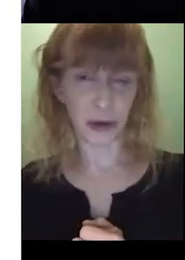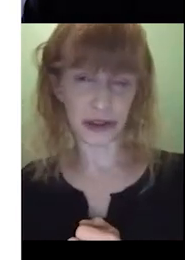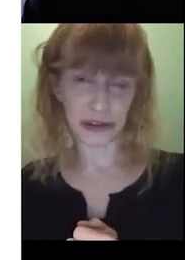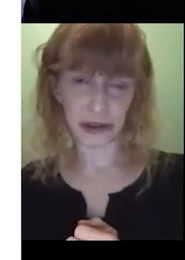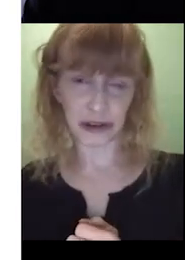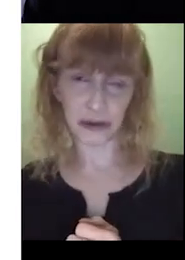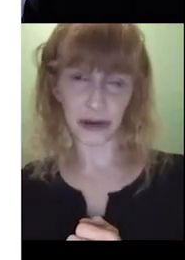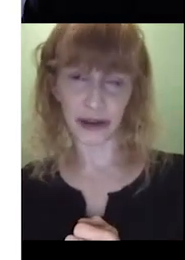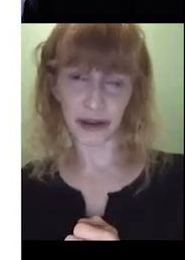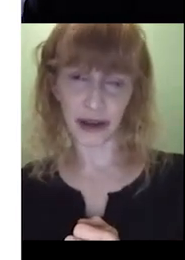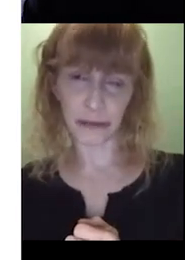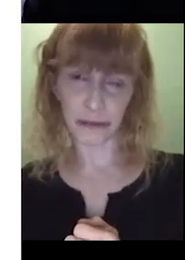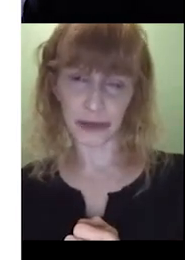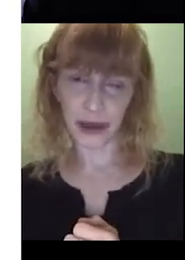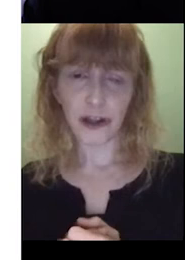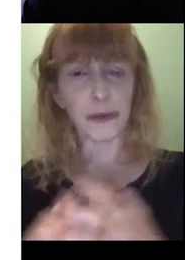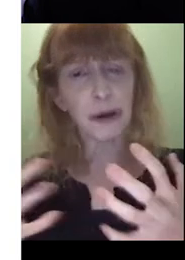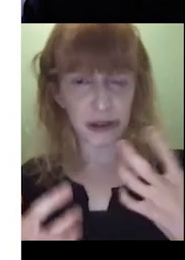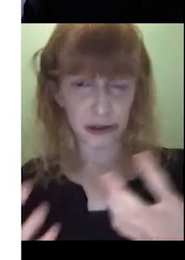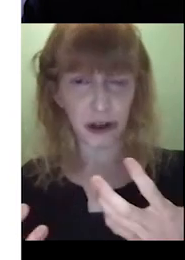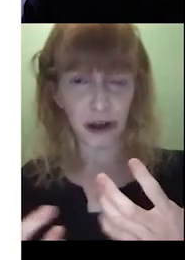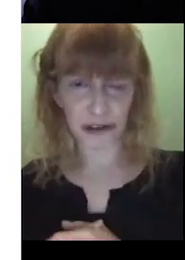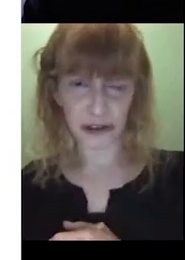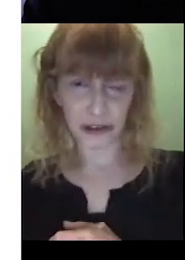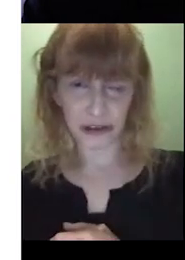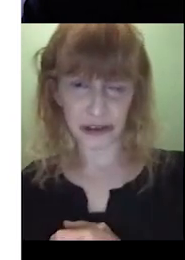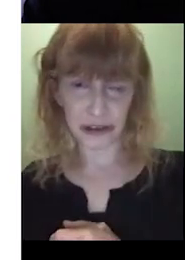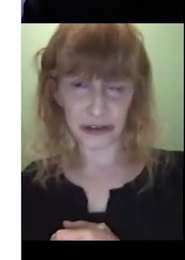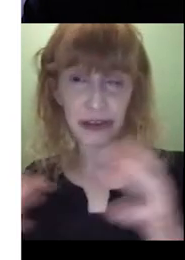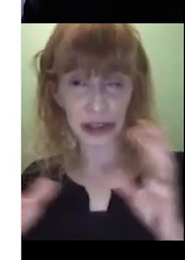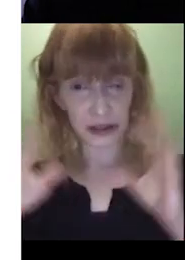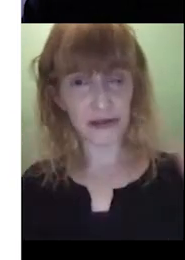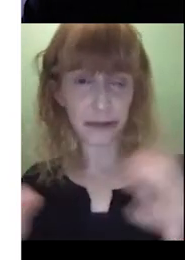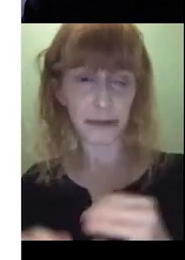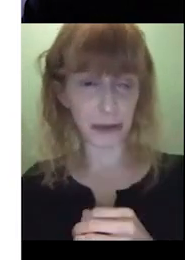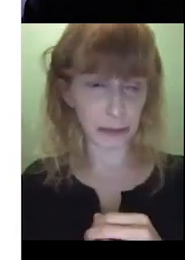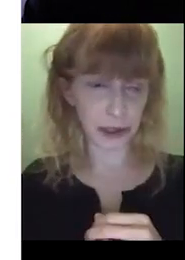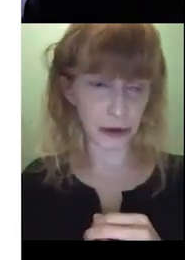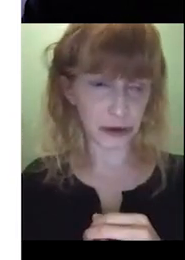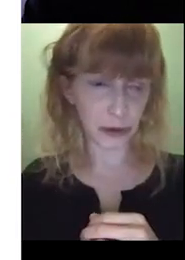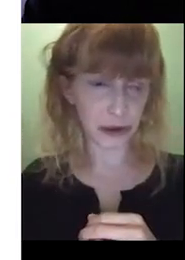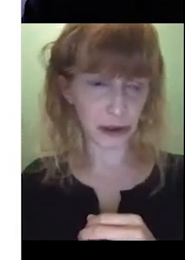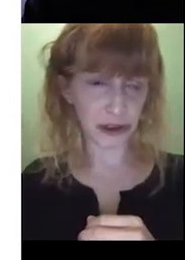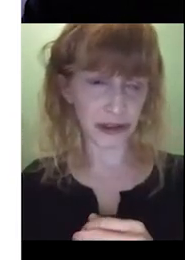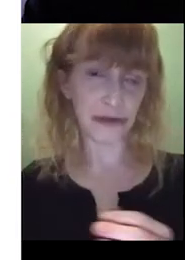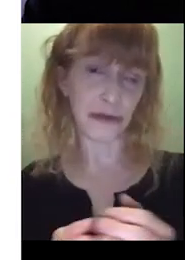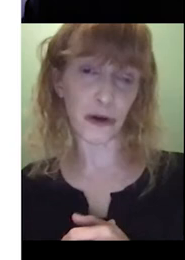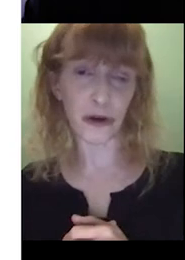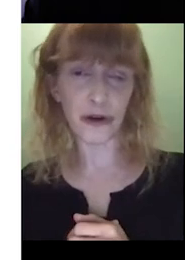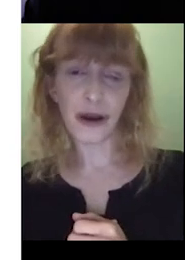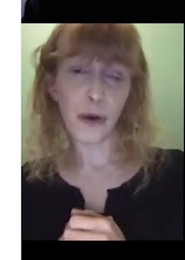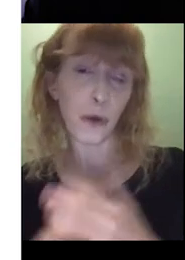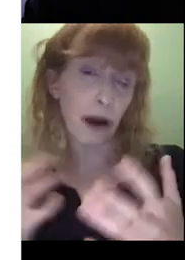appropriate question because we're, you know, prompting the child to think beyond the book, know, to